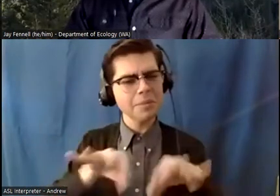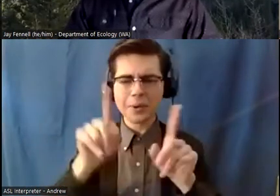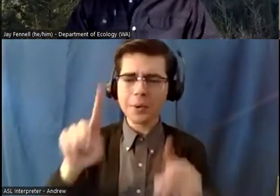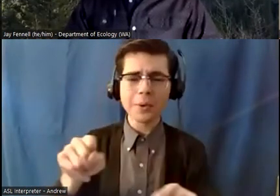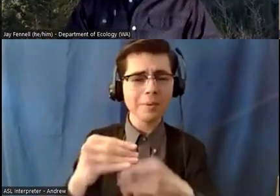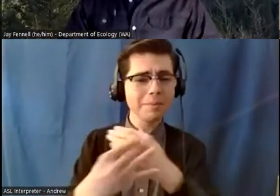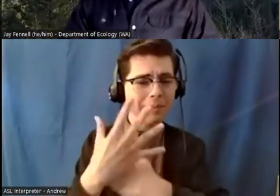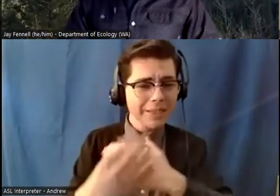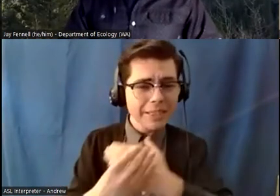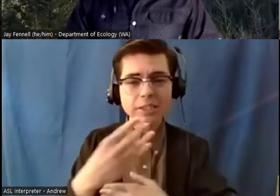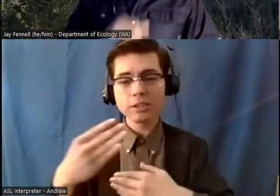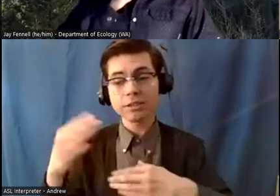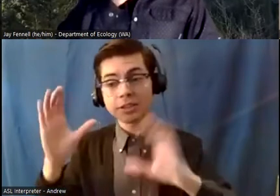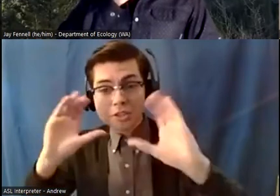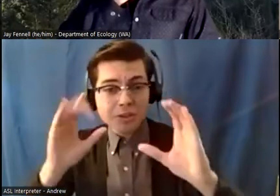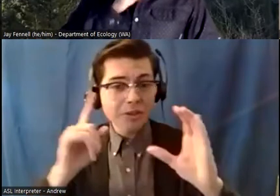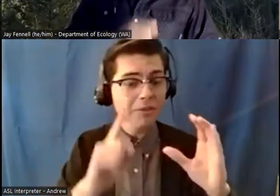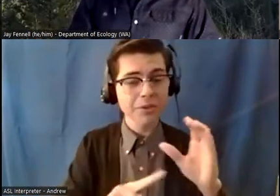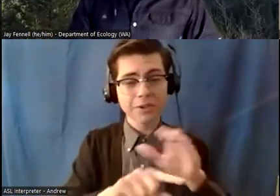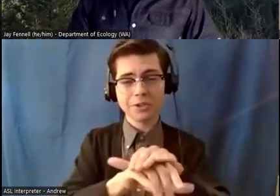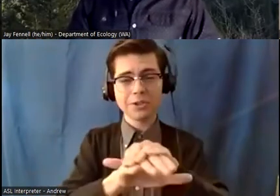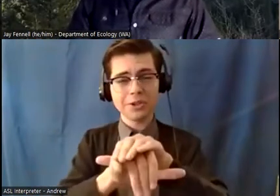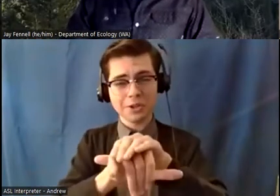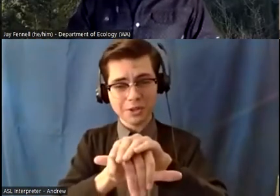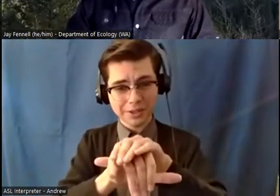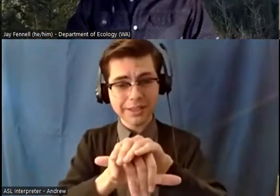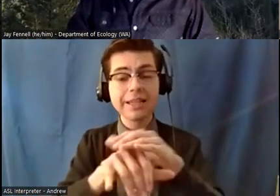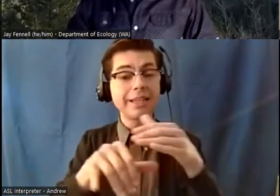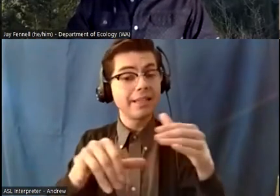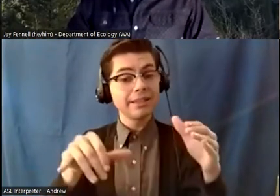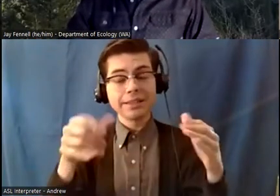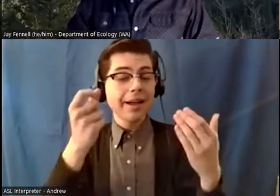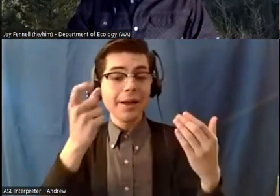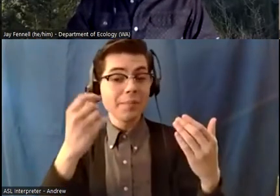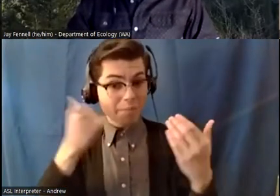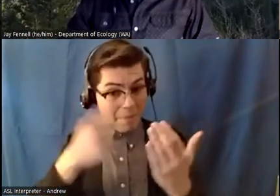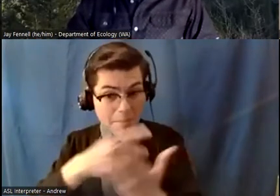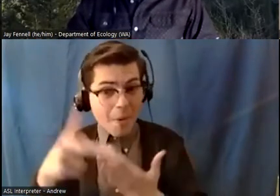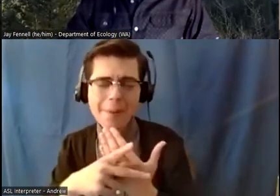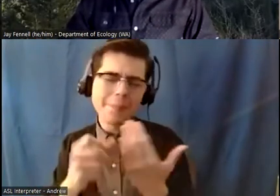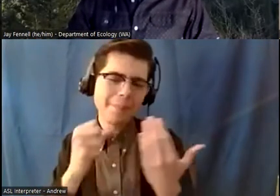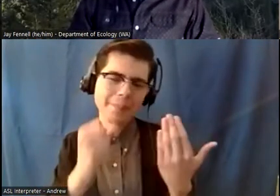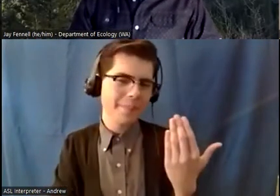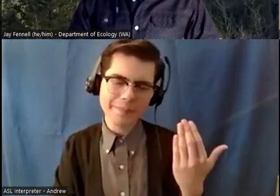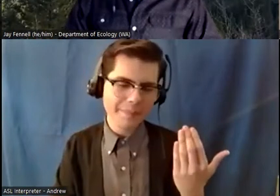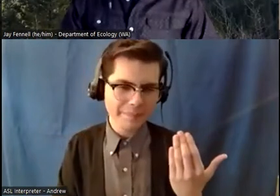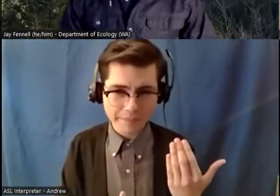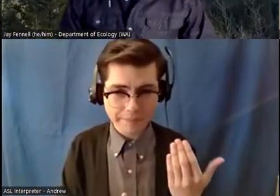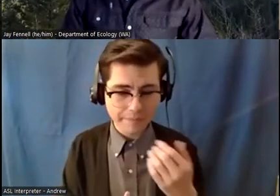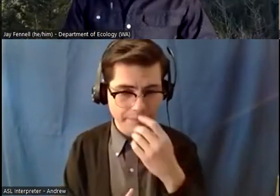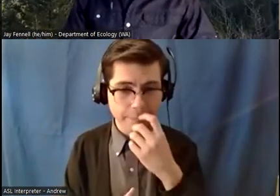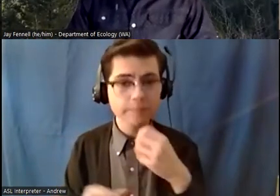we did what we could um once i found the first confirmed nest come um nesting turtle come back from the